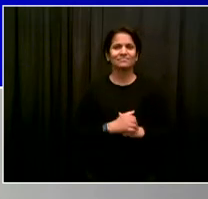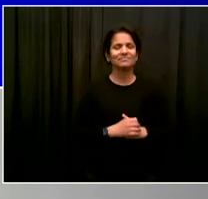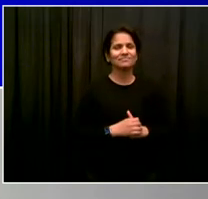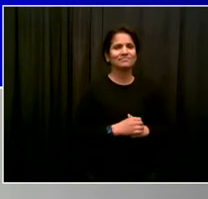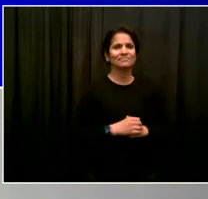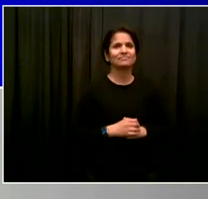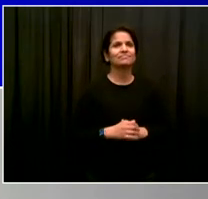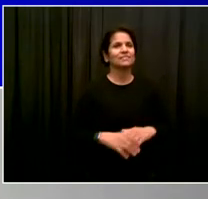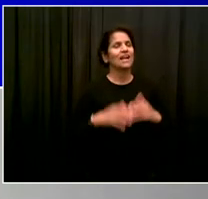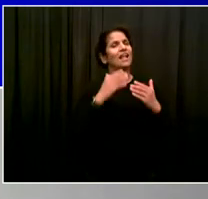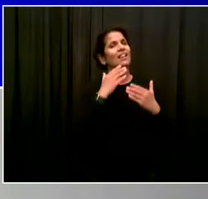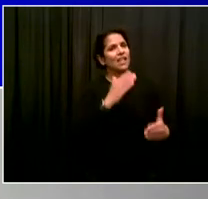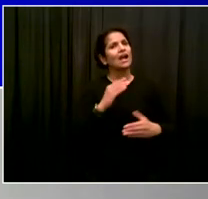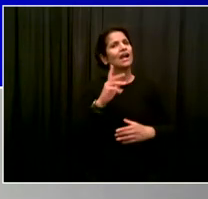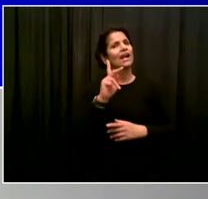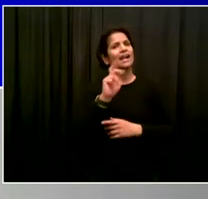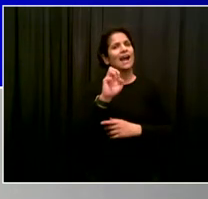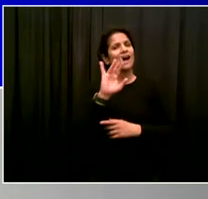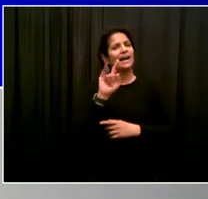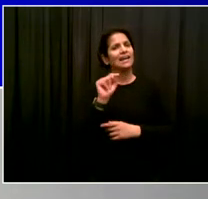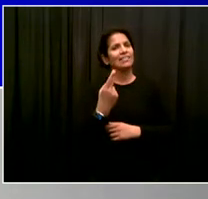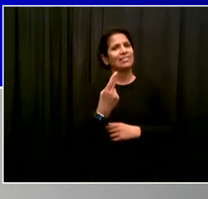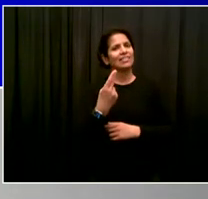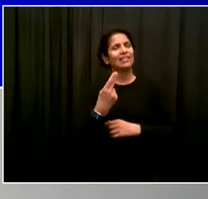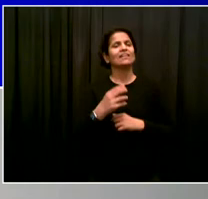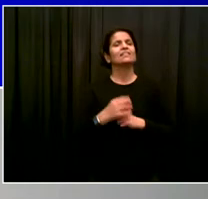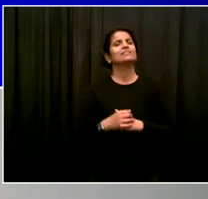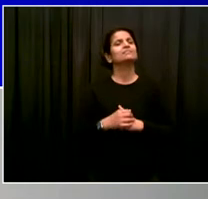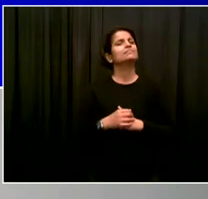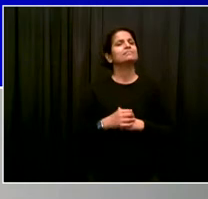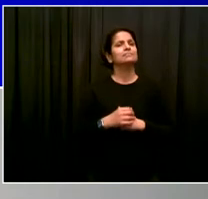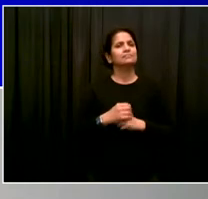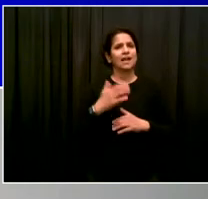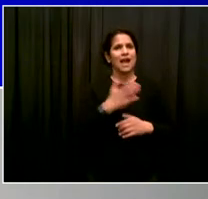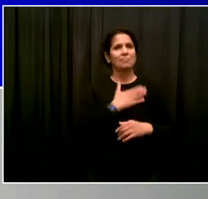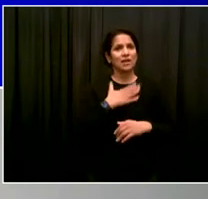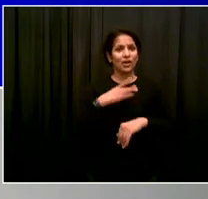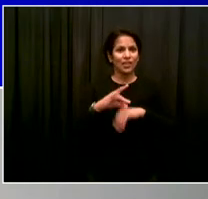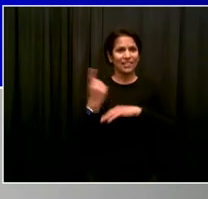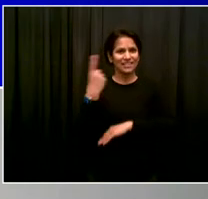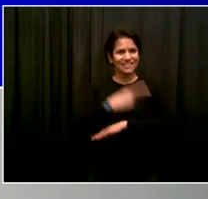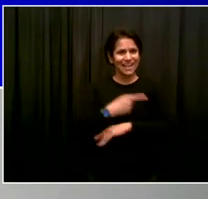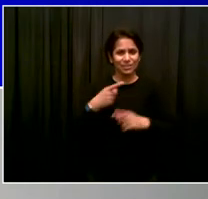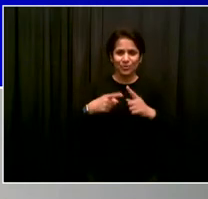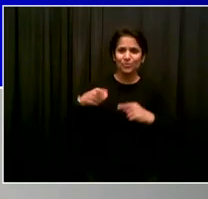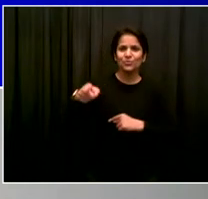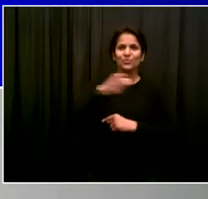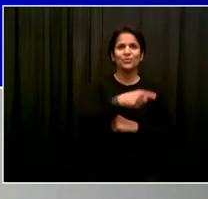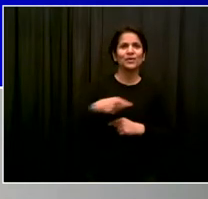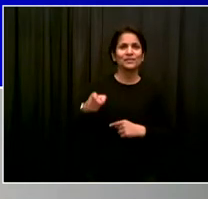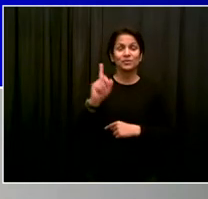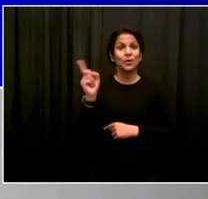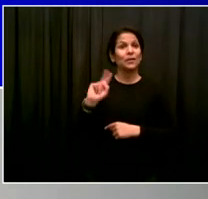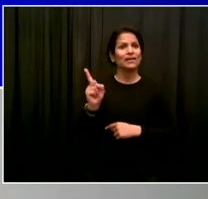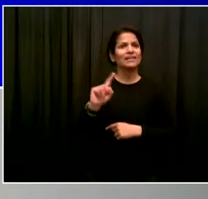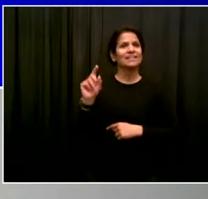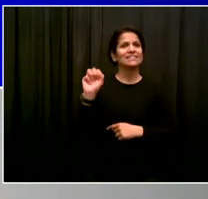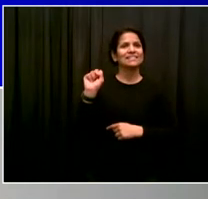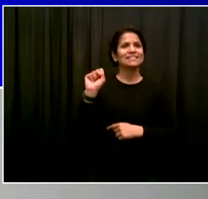Day to you and all the residents of Stuy Town and Peter Cooper Village. I know it's an incredibly civic-minded community that you're a part of.